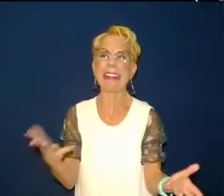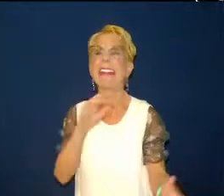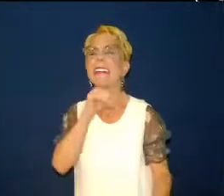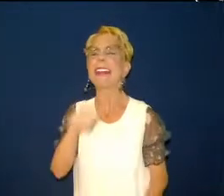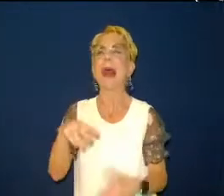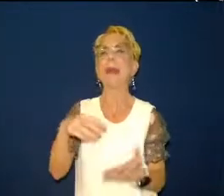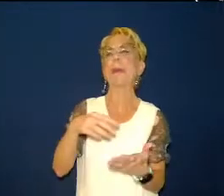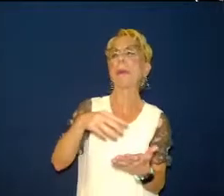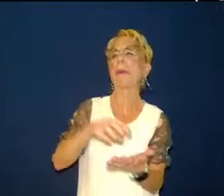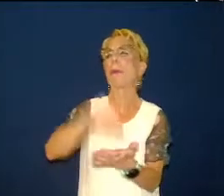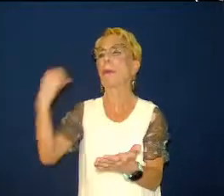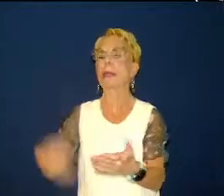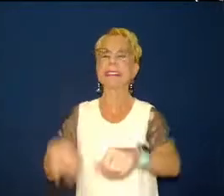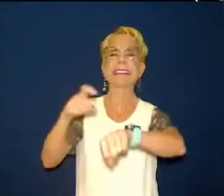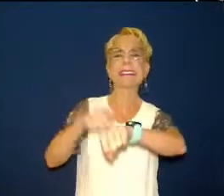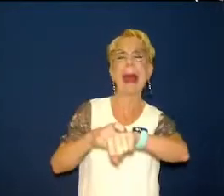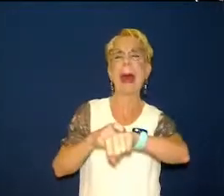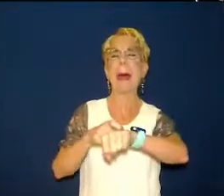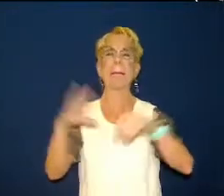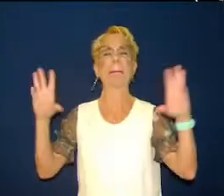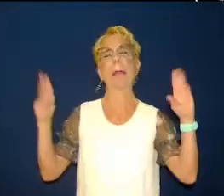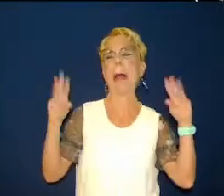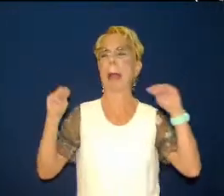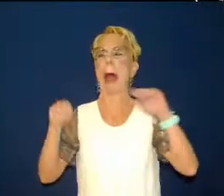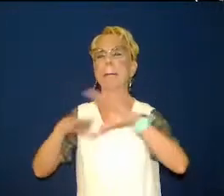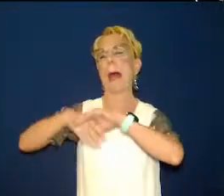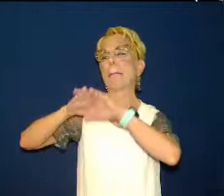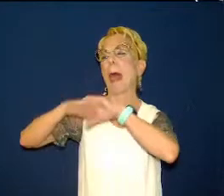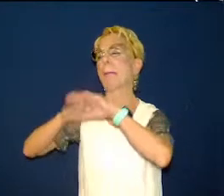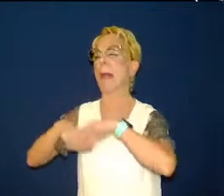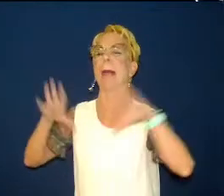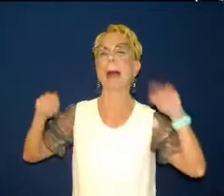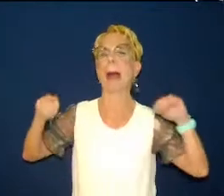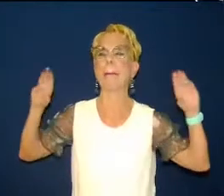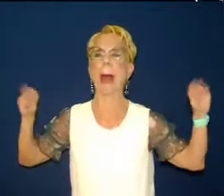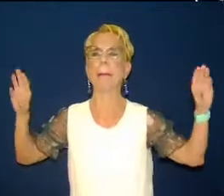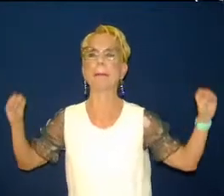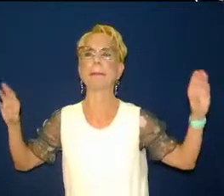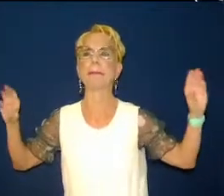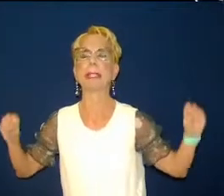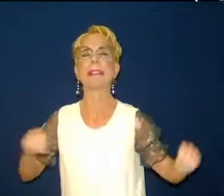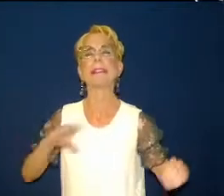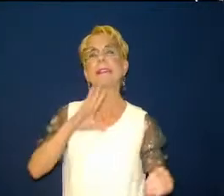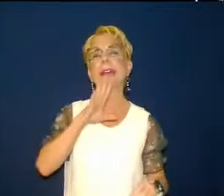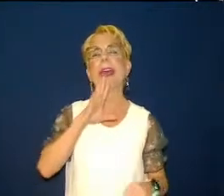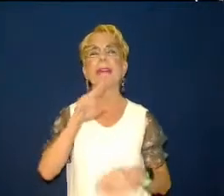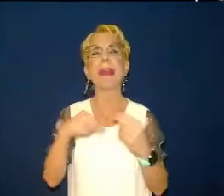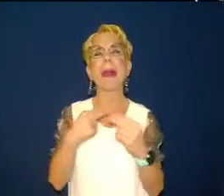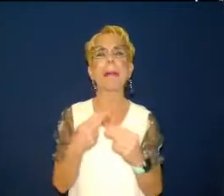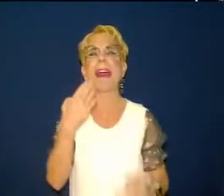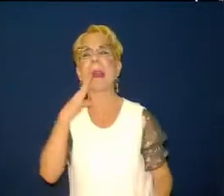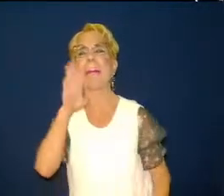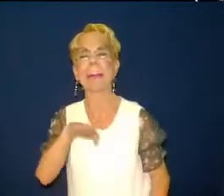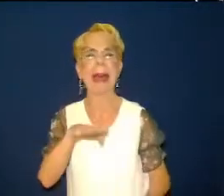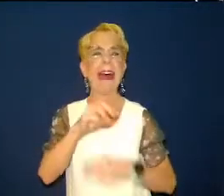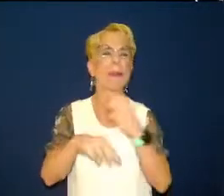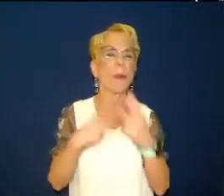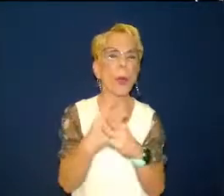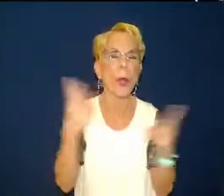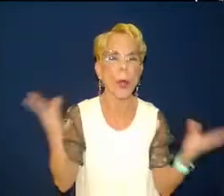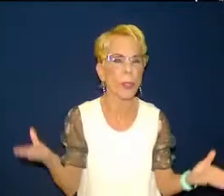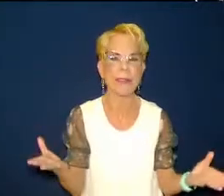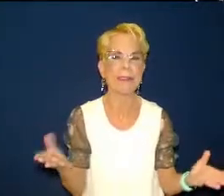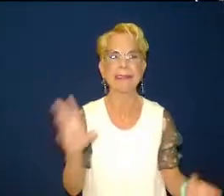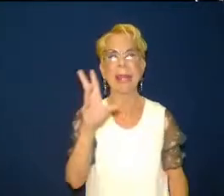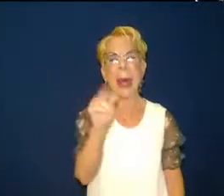rather than me sit around and in our little peer groups talking about how bad this world is in the shape it's in i